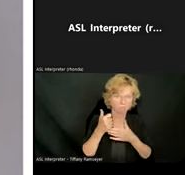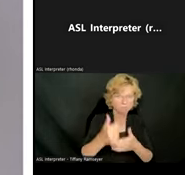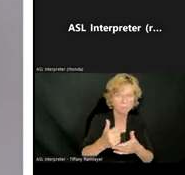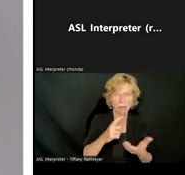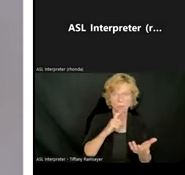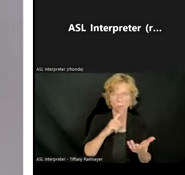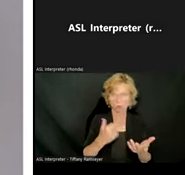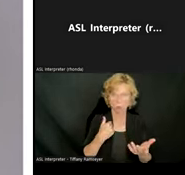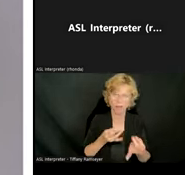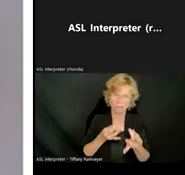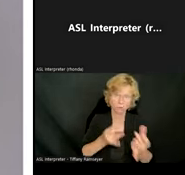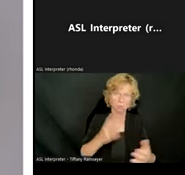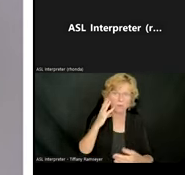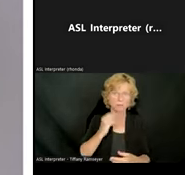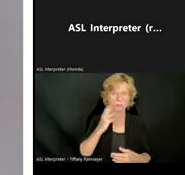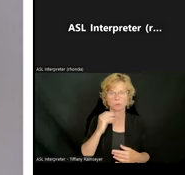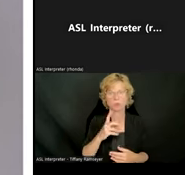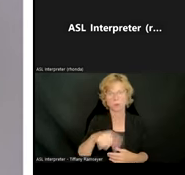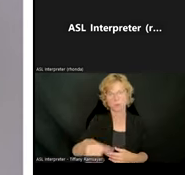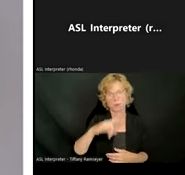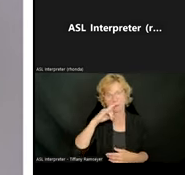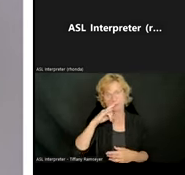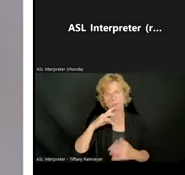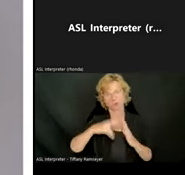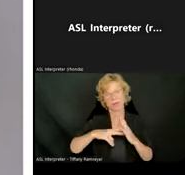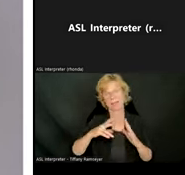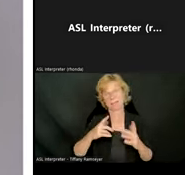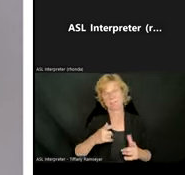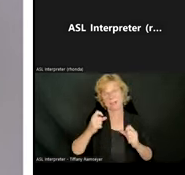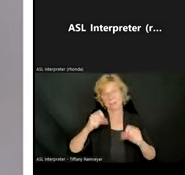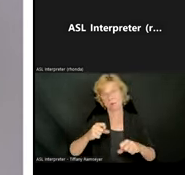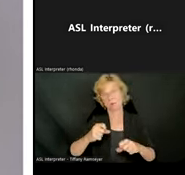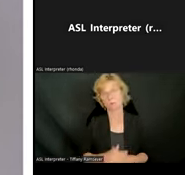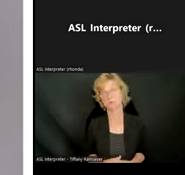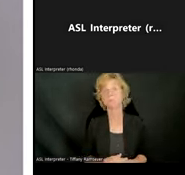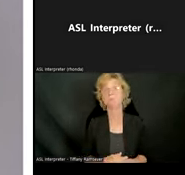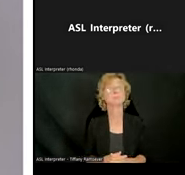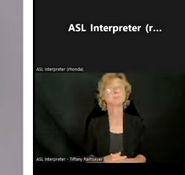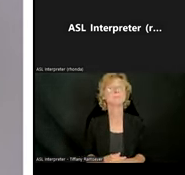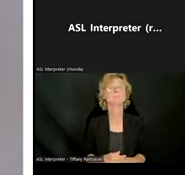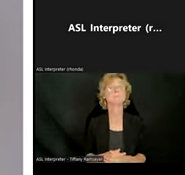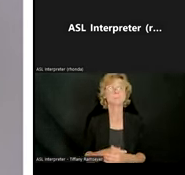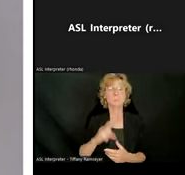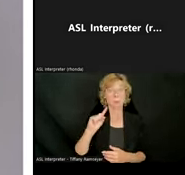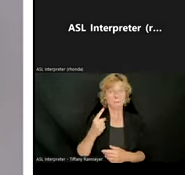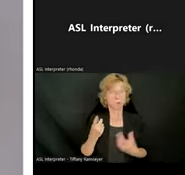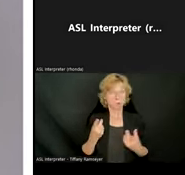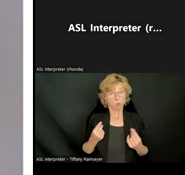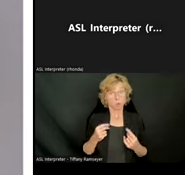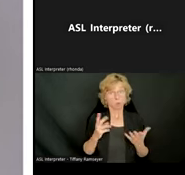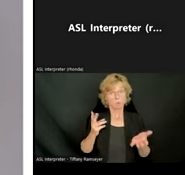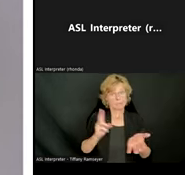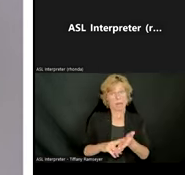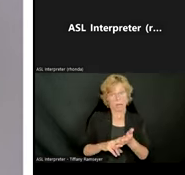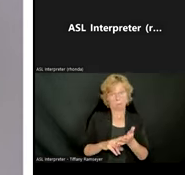seamless experience and that the kids are reading as fast as they can. So the very first thing you're going to want to do is sign up as a school district. If your